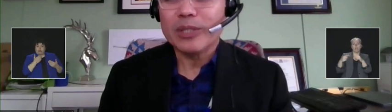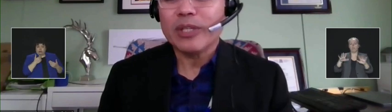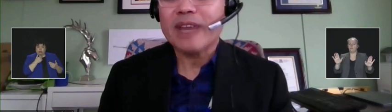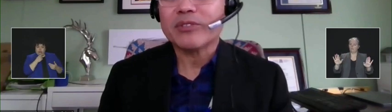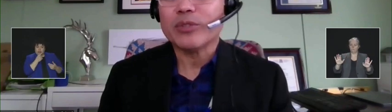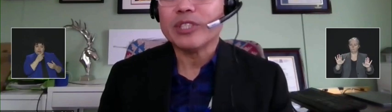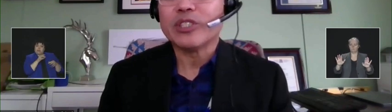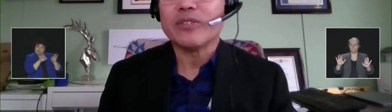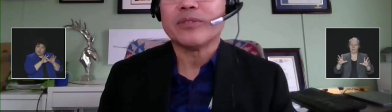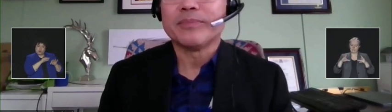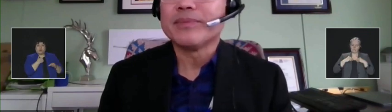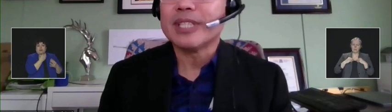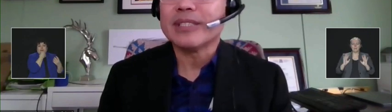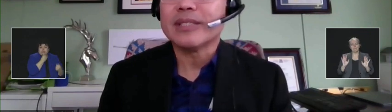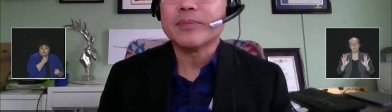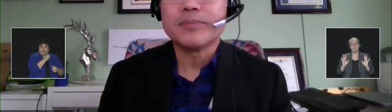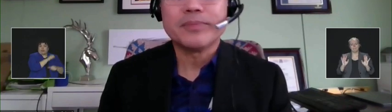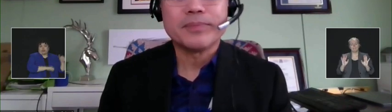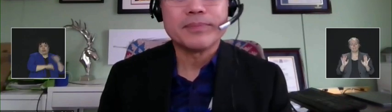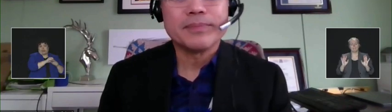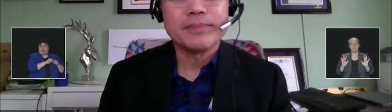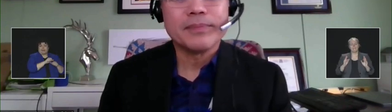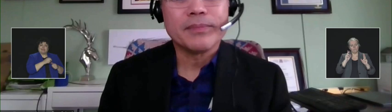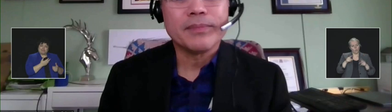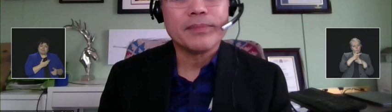we look after each other. Thanks.